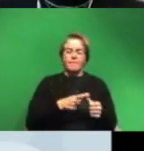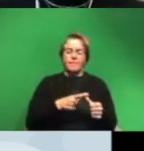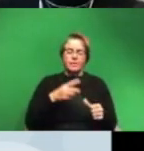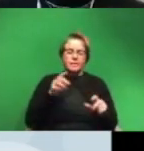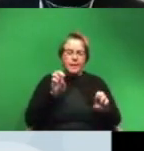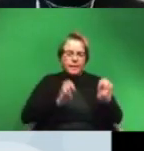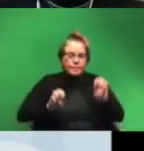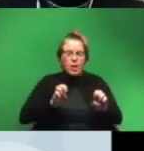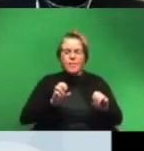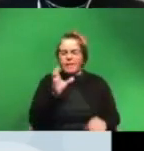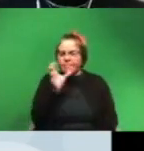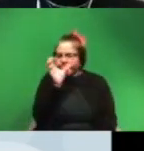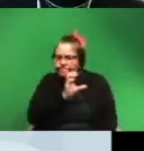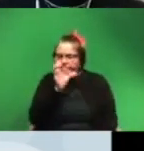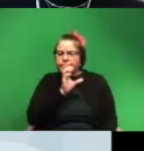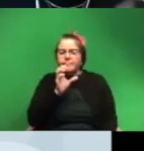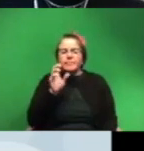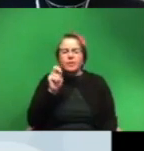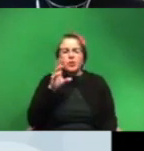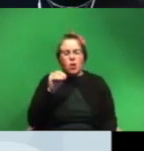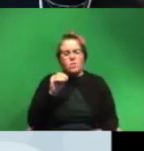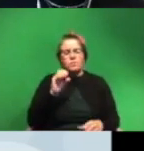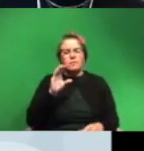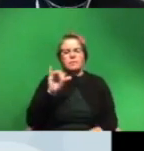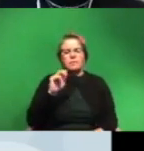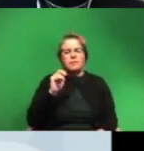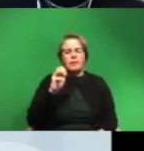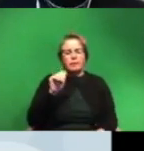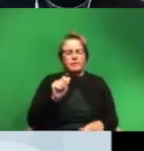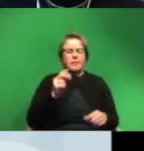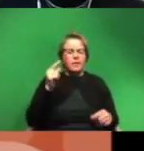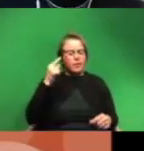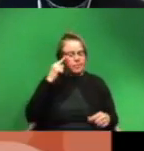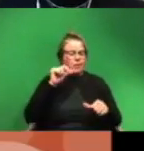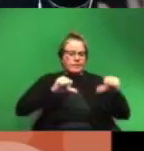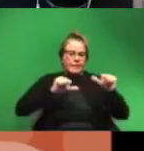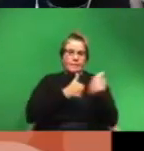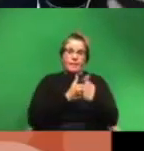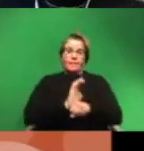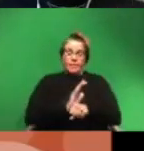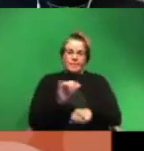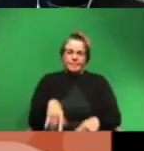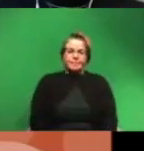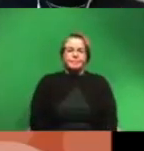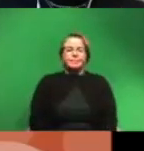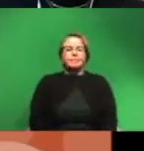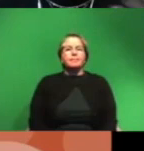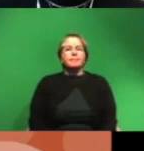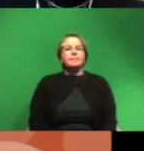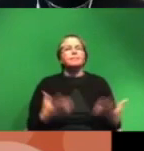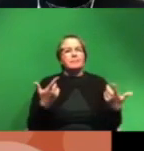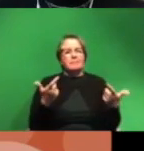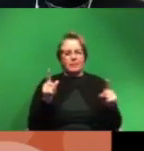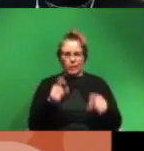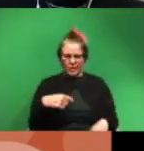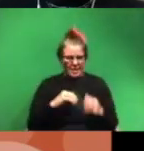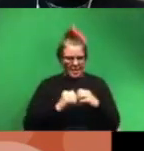exploration of neurocinematics so uh the neuroscience behind film but of course we come to the big question how